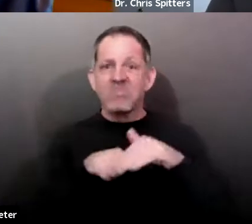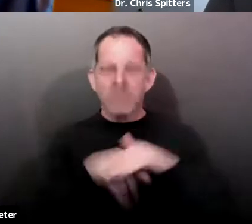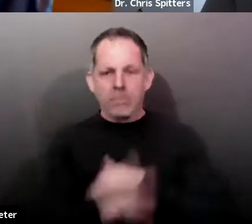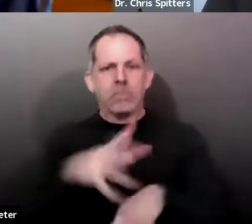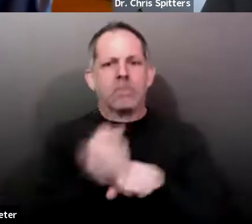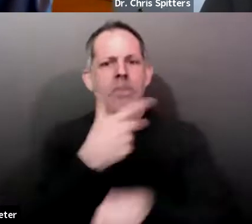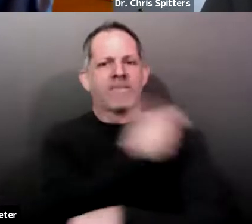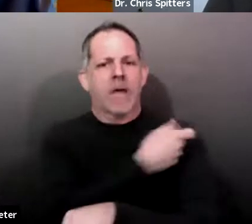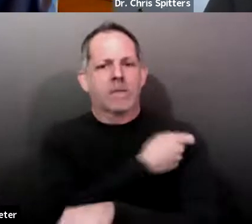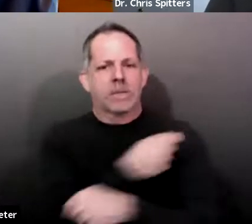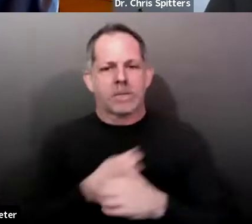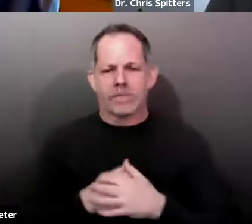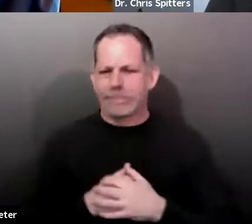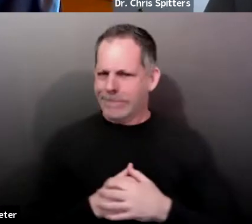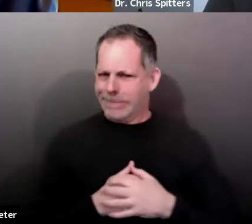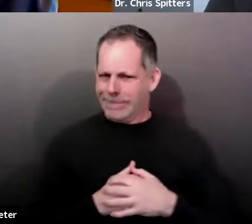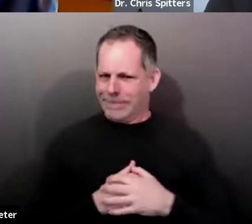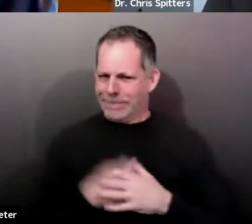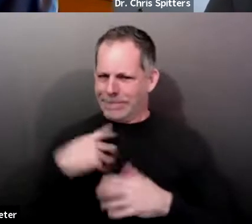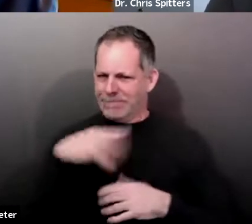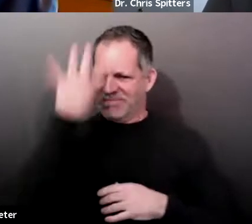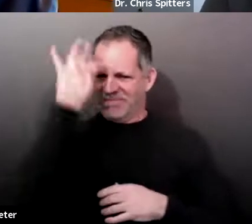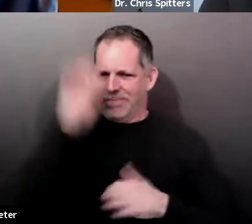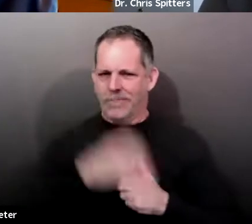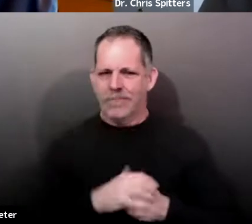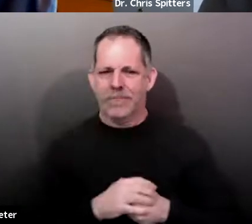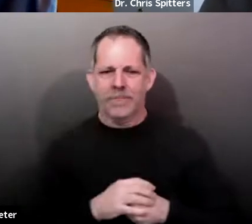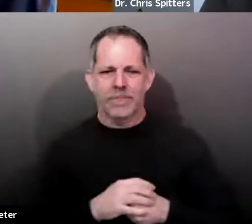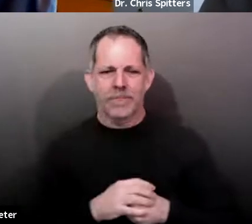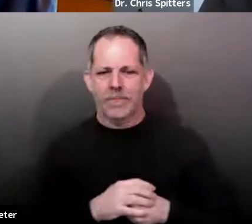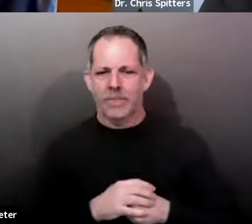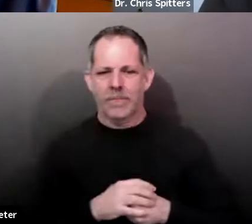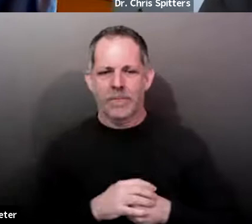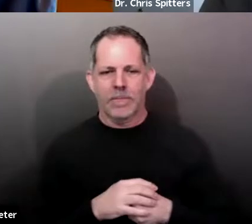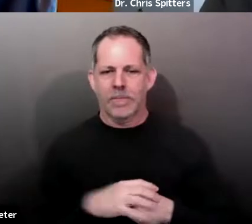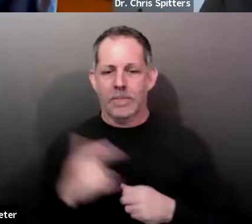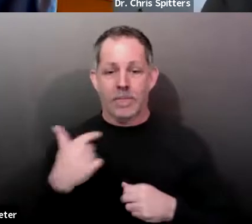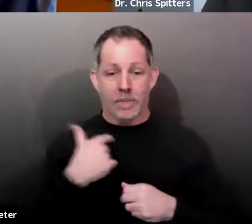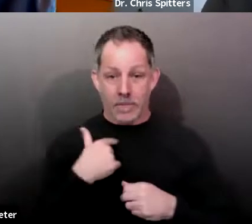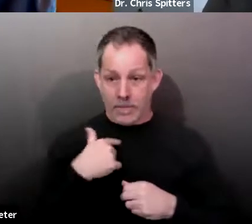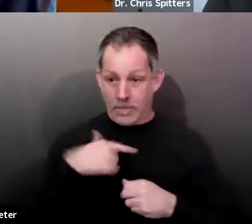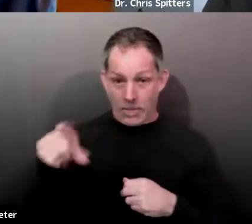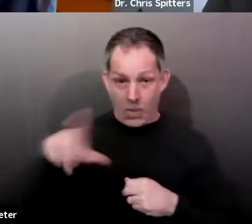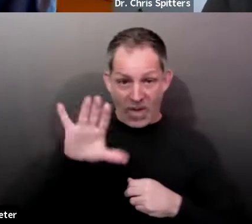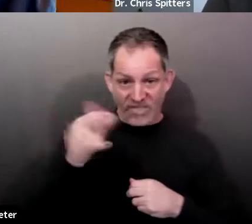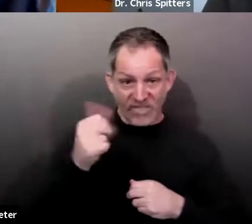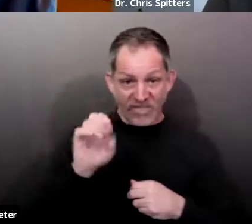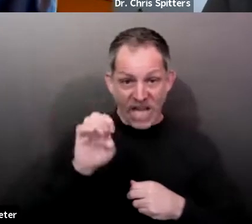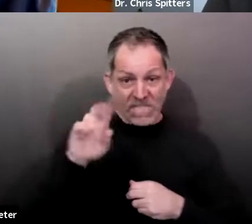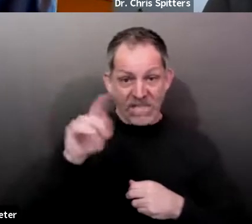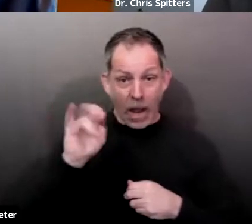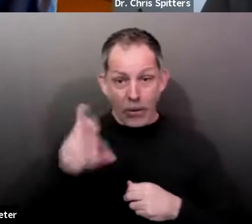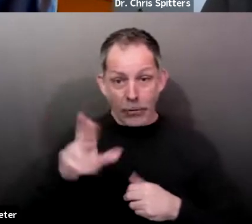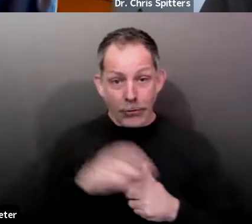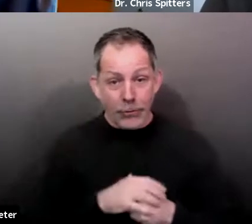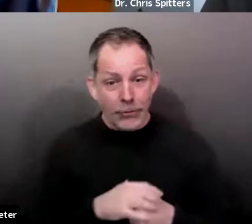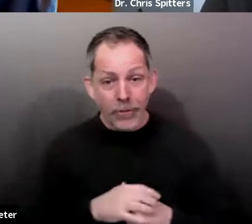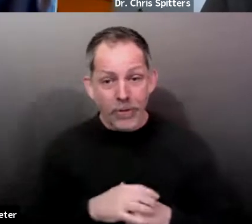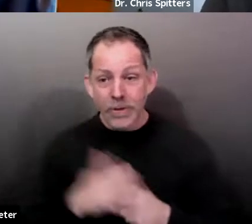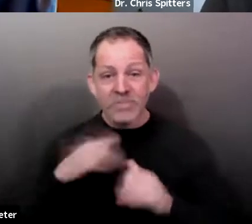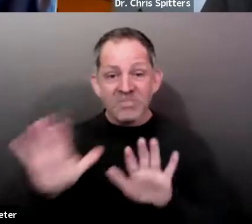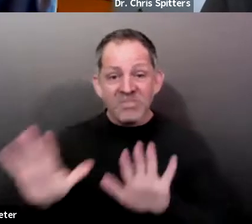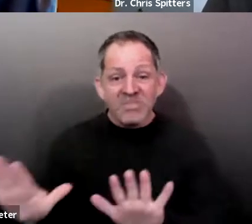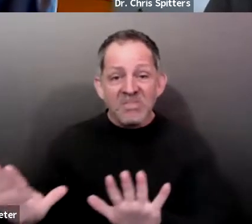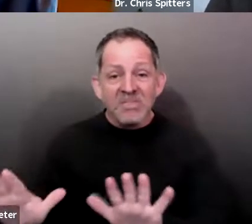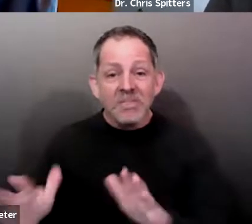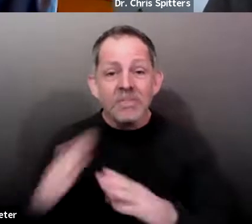and they don't have their phase finder, we're, we're not gonna, we're not gonna slow them down. If a 25 year old